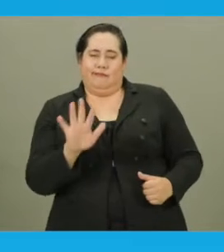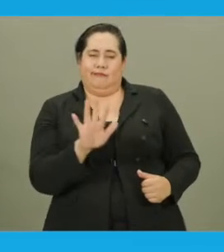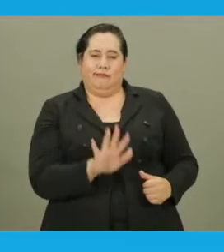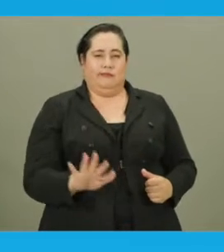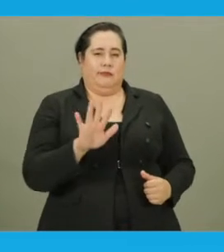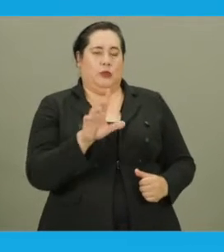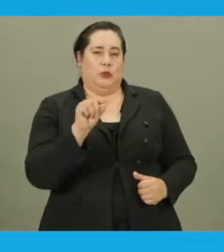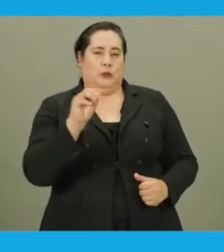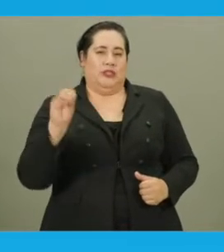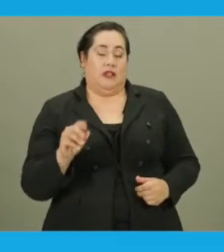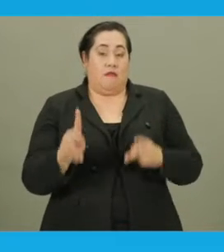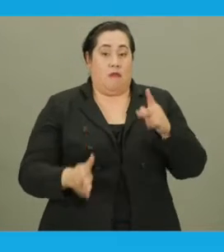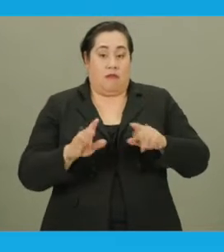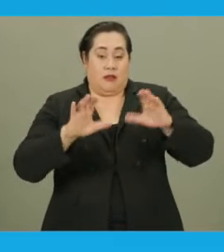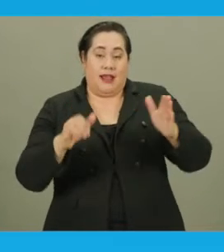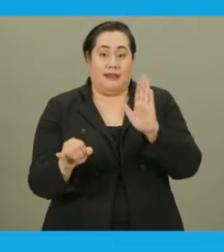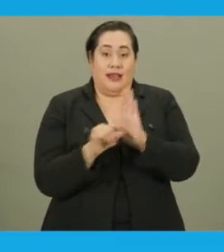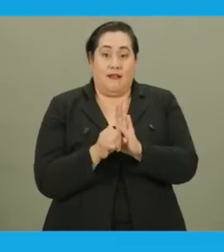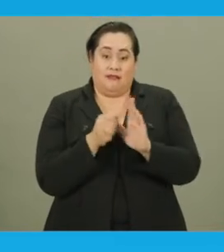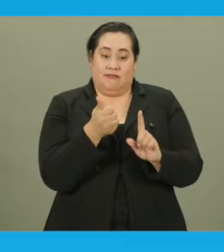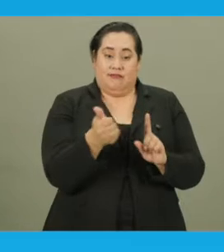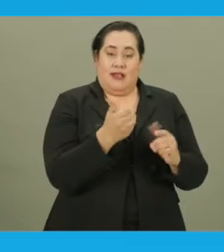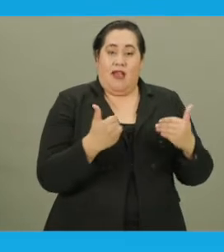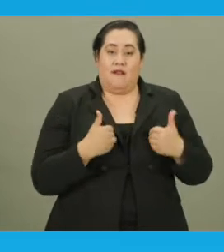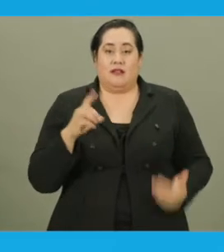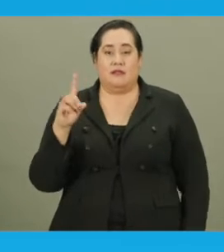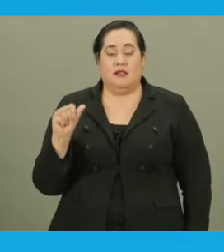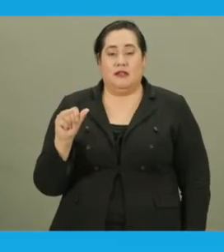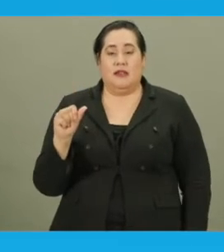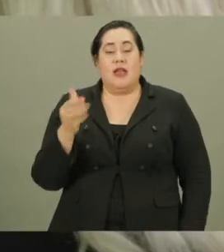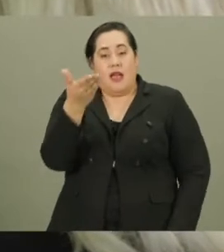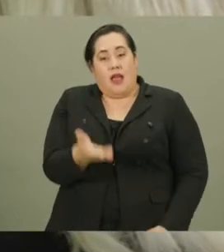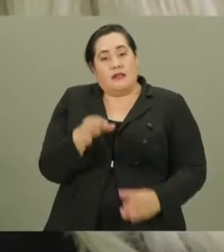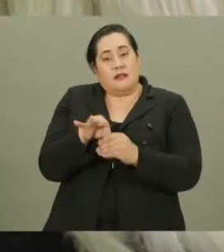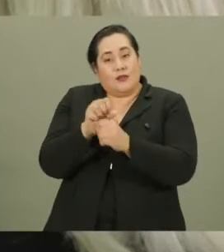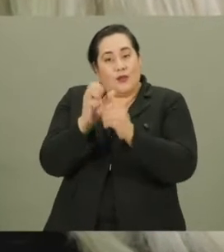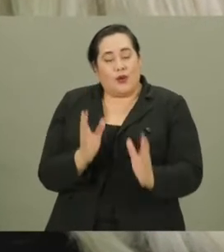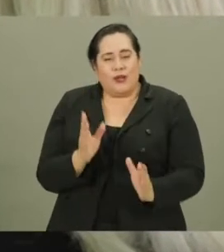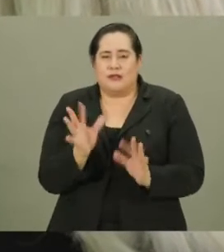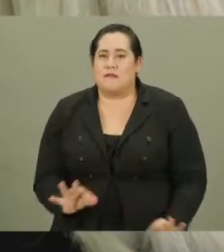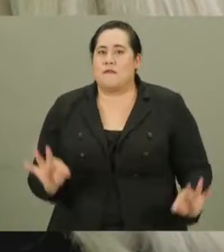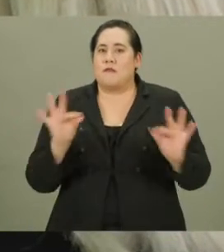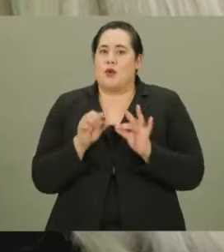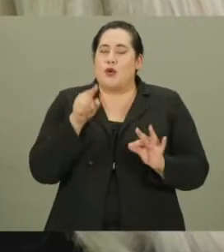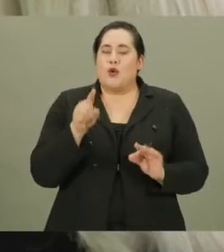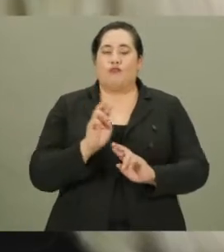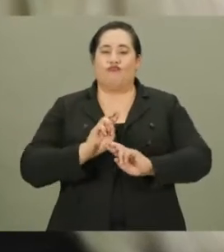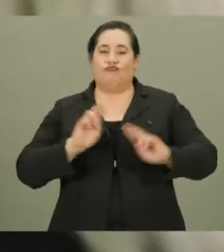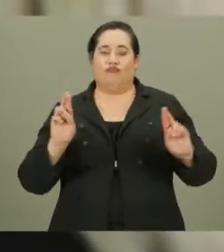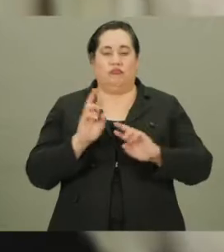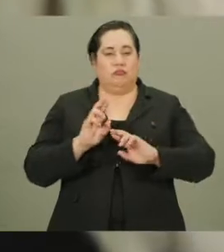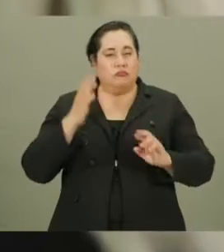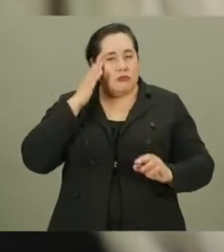it is estimated that 20 percent of the population identifies as having a disability. As an election worker, it's important